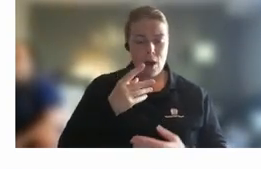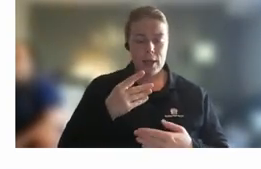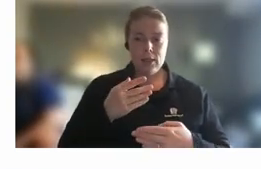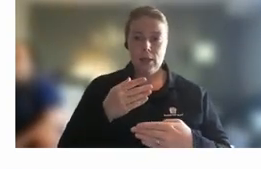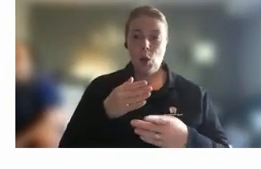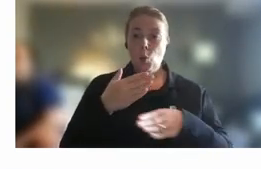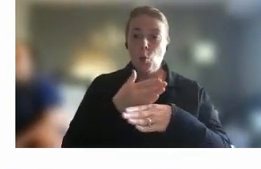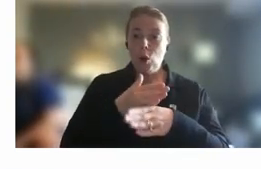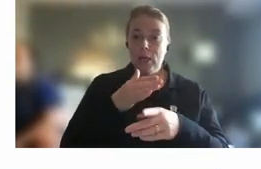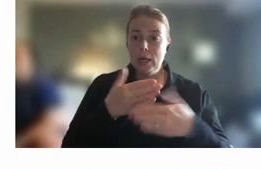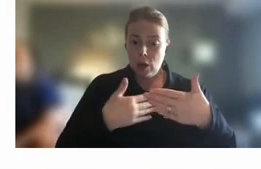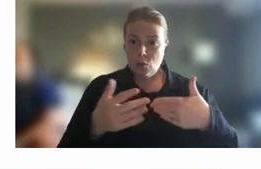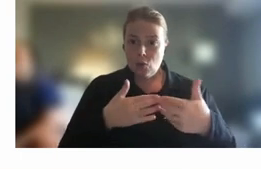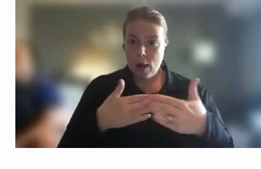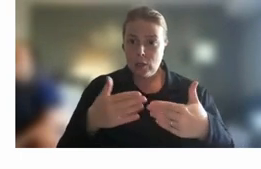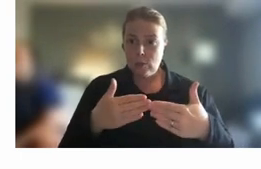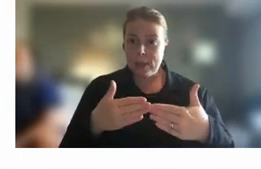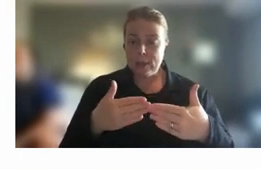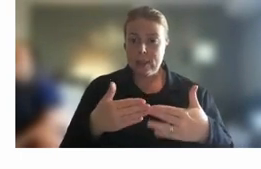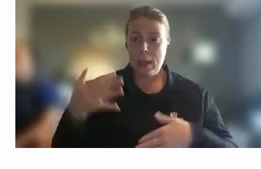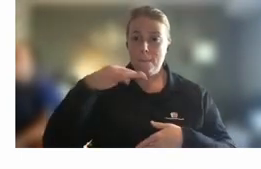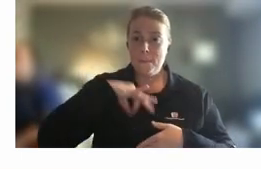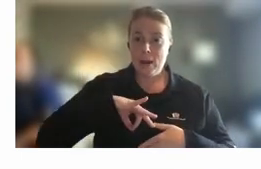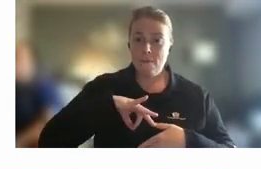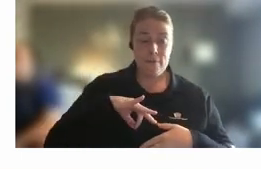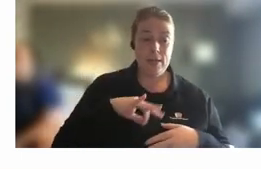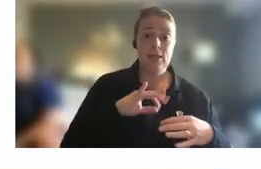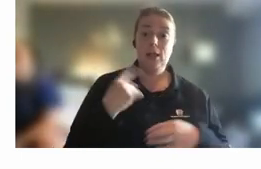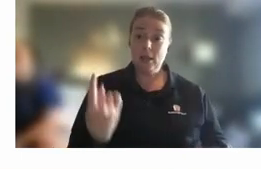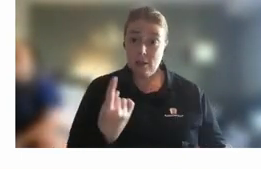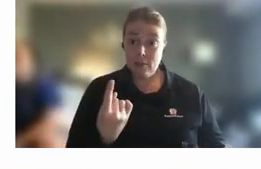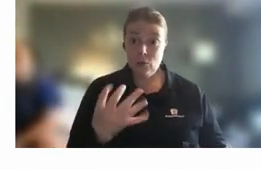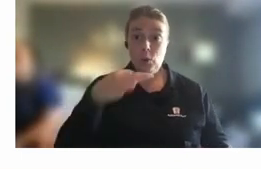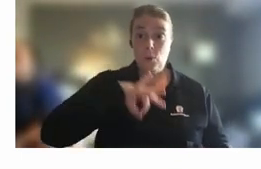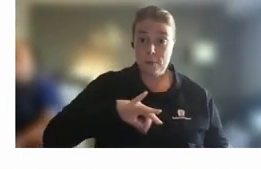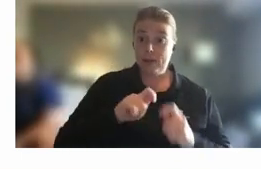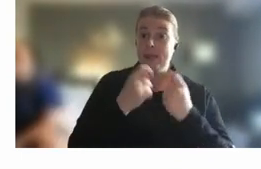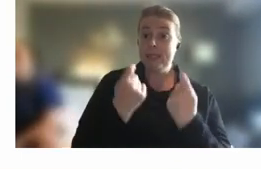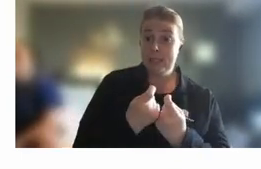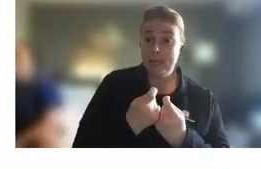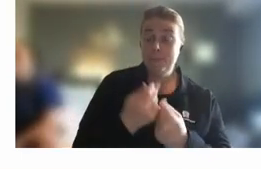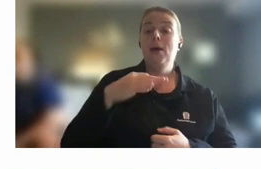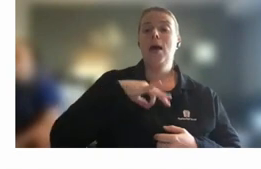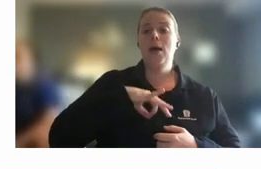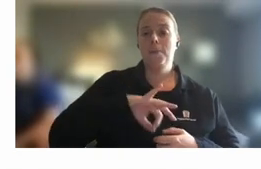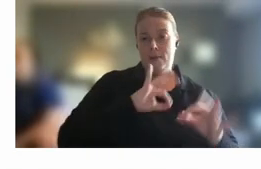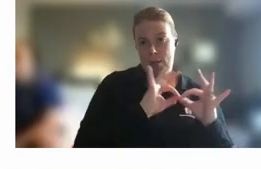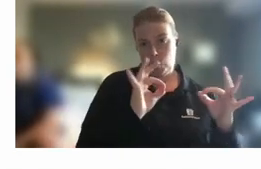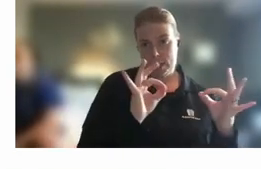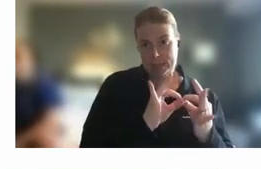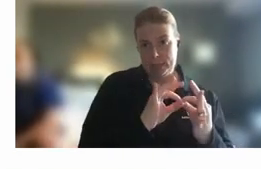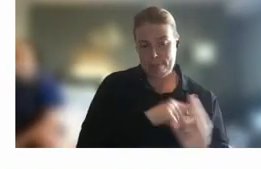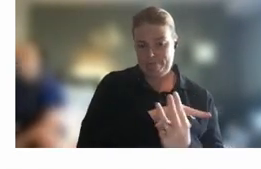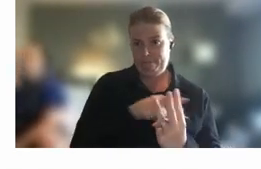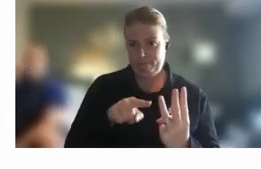uh that are mutually beneficial so the work for the individual that work for the team and work for the organization and then that needs to